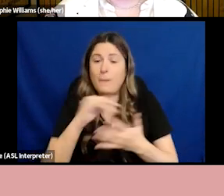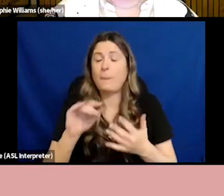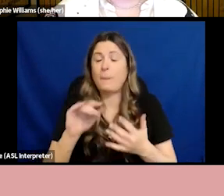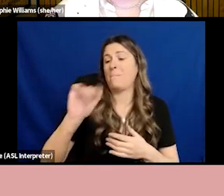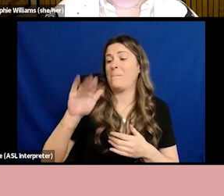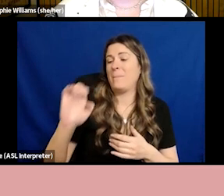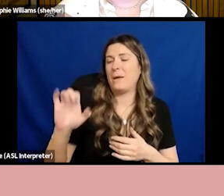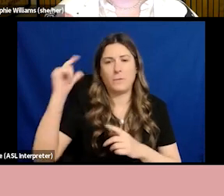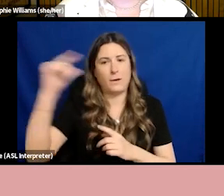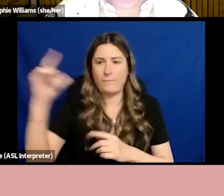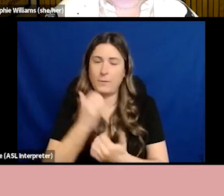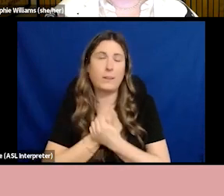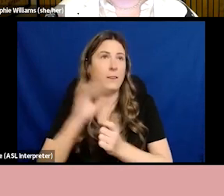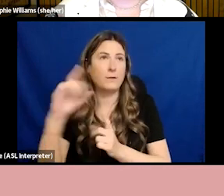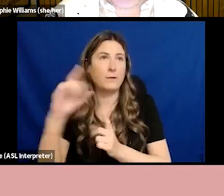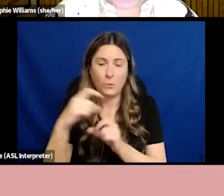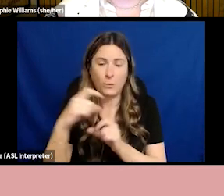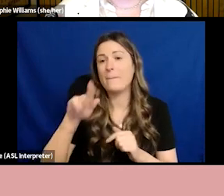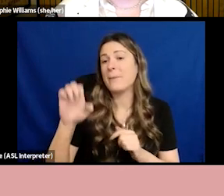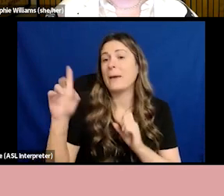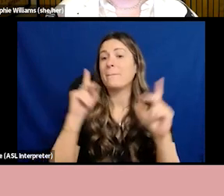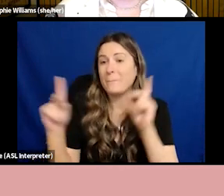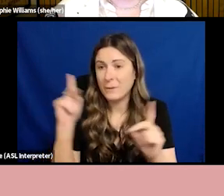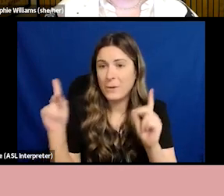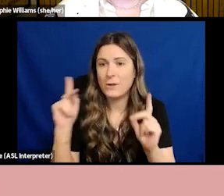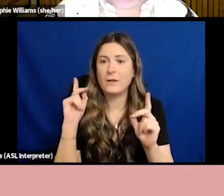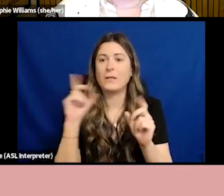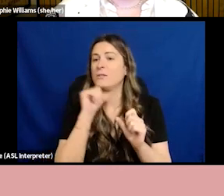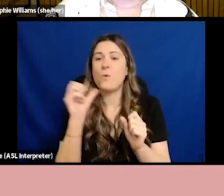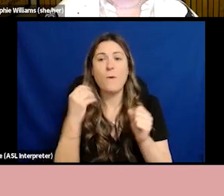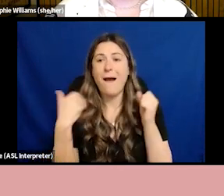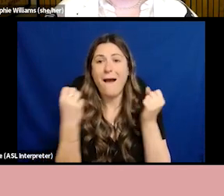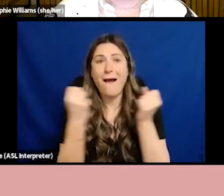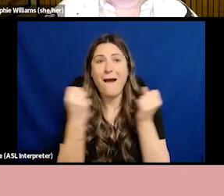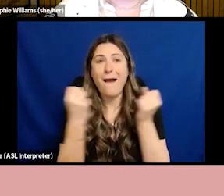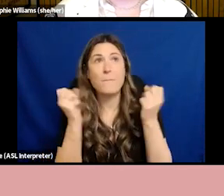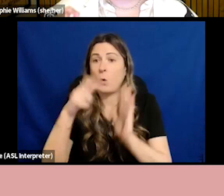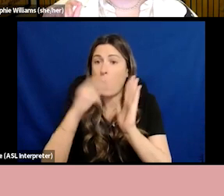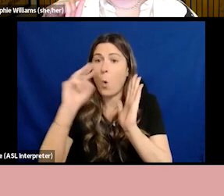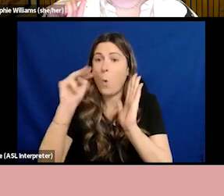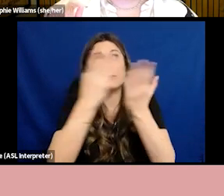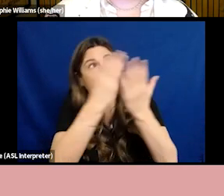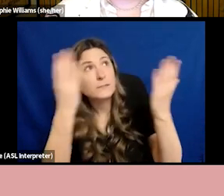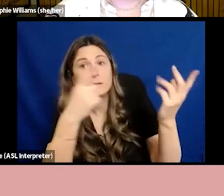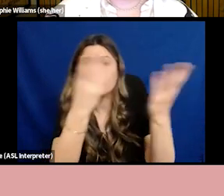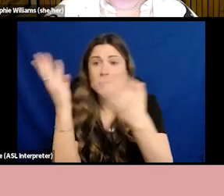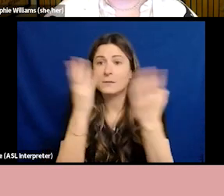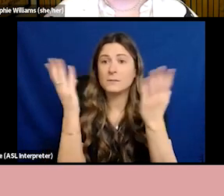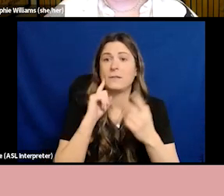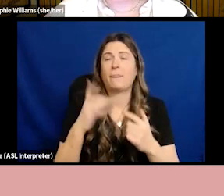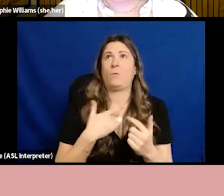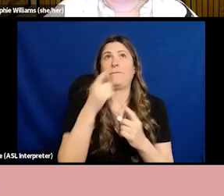people are faced with a distinct lack of role models. They are more likely to perceive the workplace as hostile